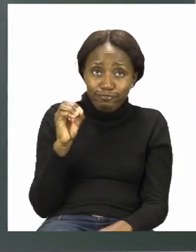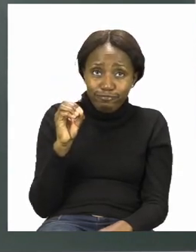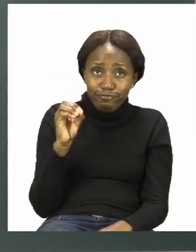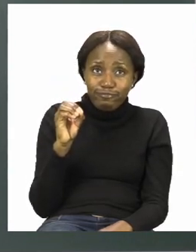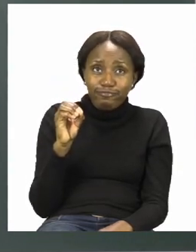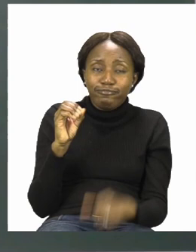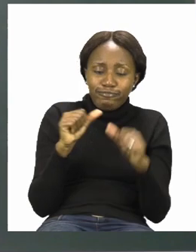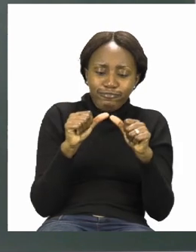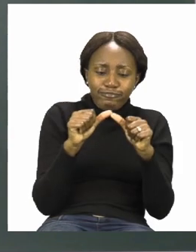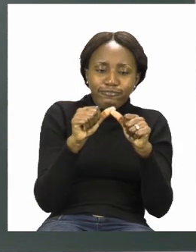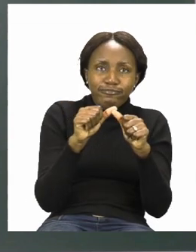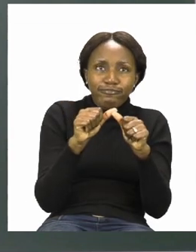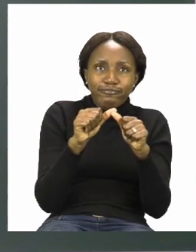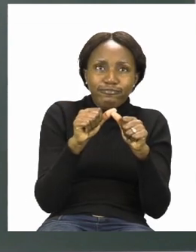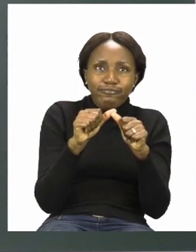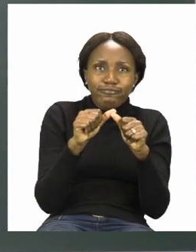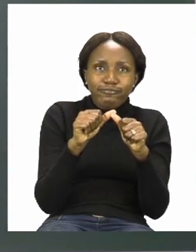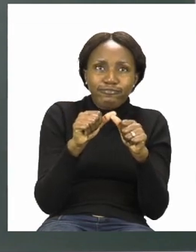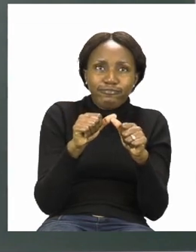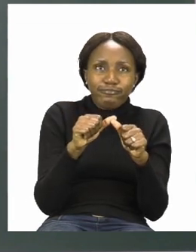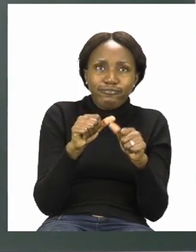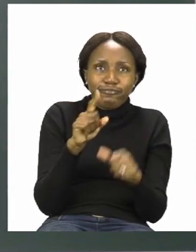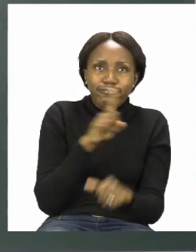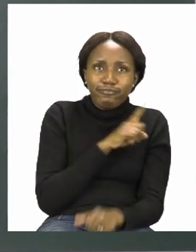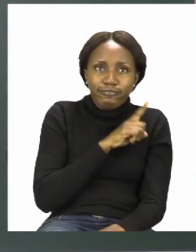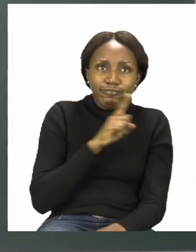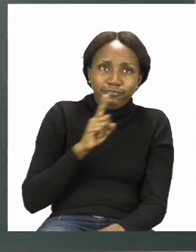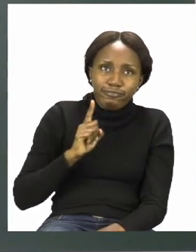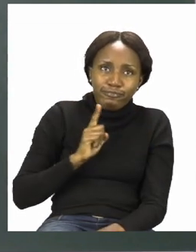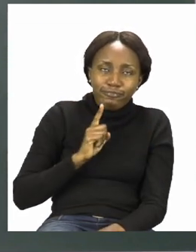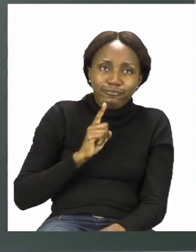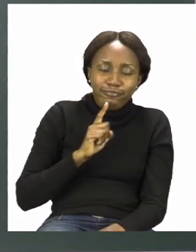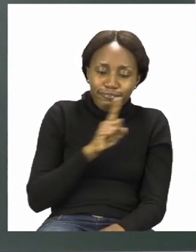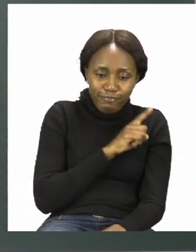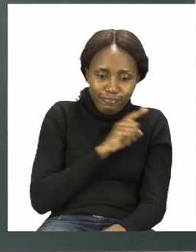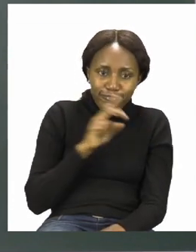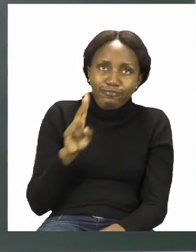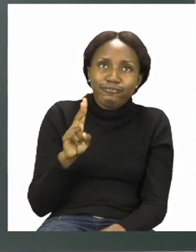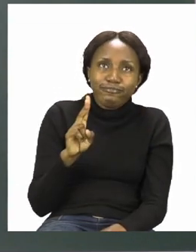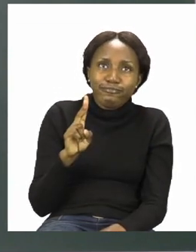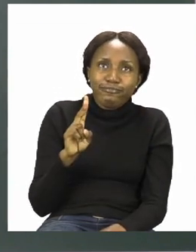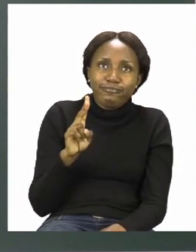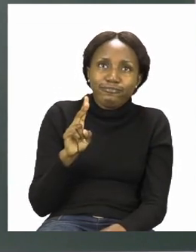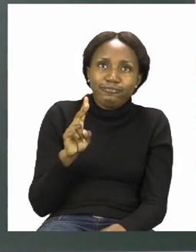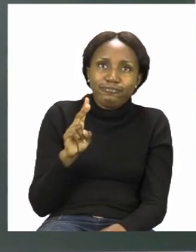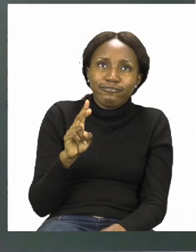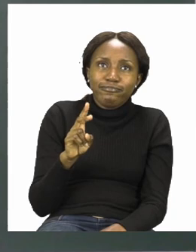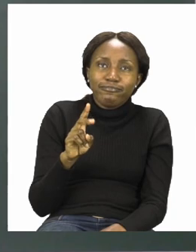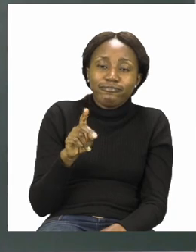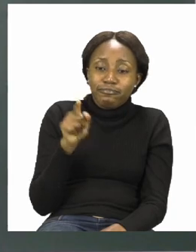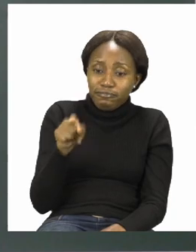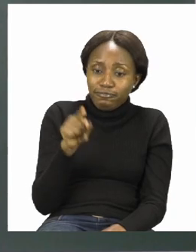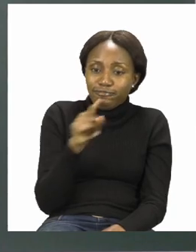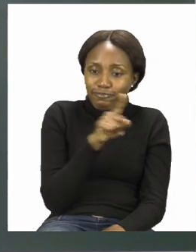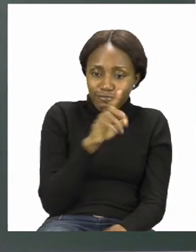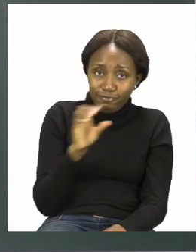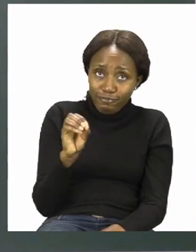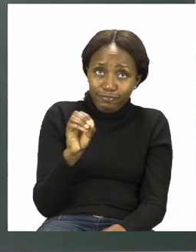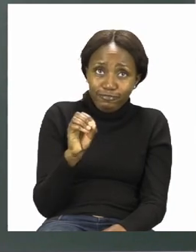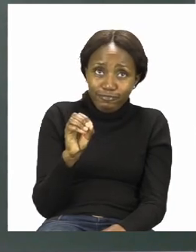and we're going to continue counting using our red bottle tops so we say 10